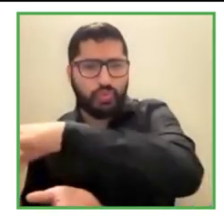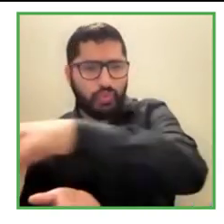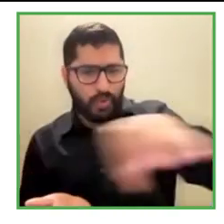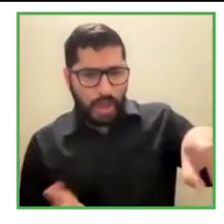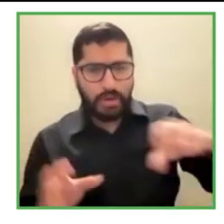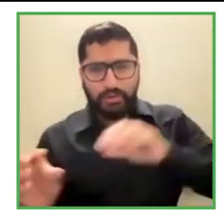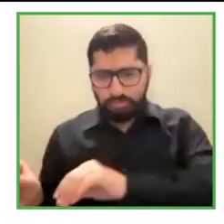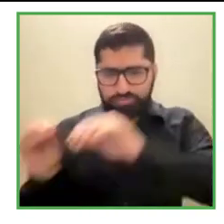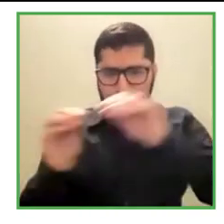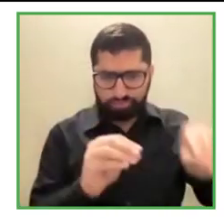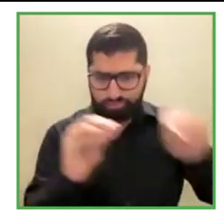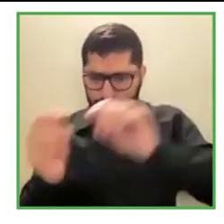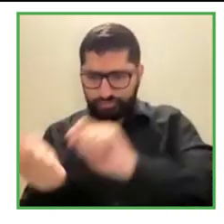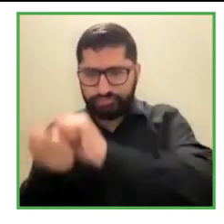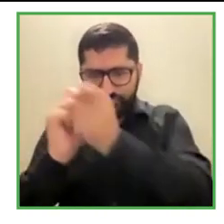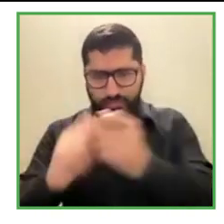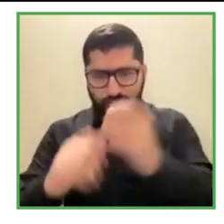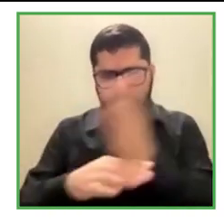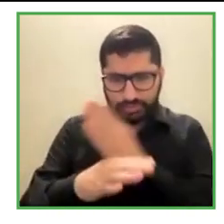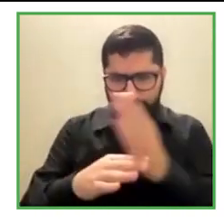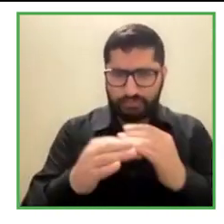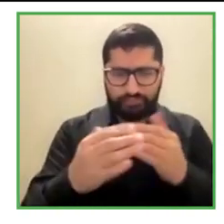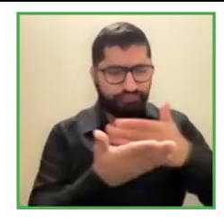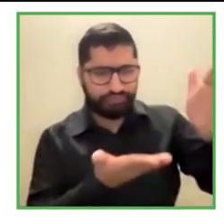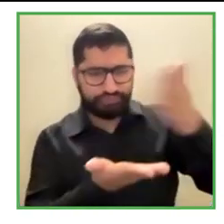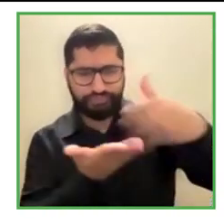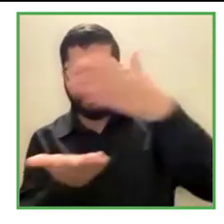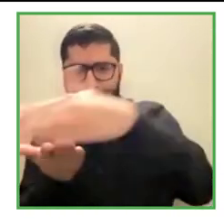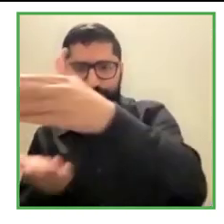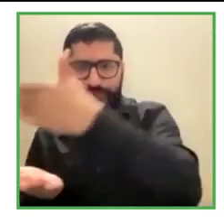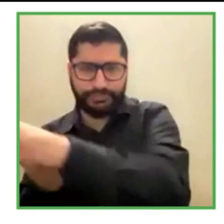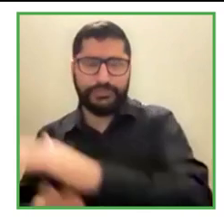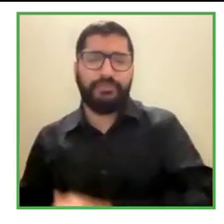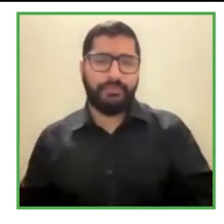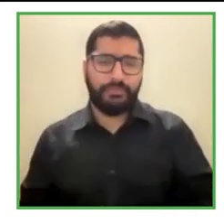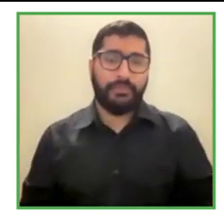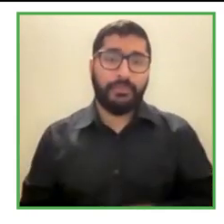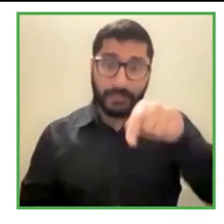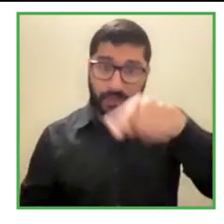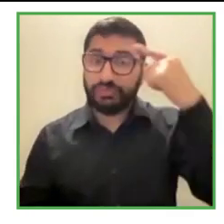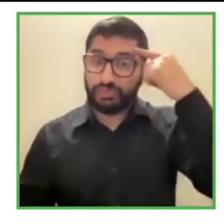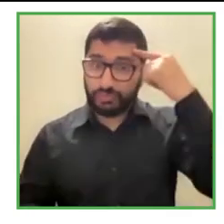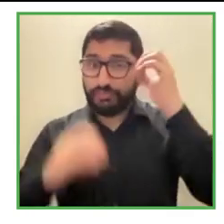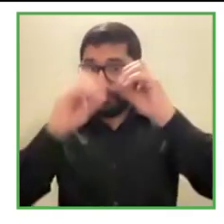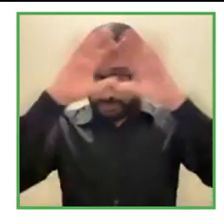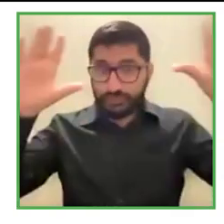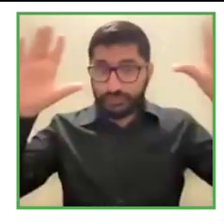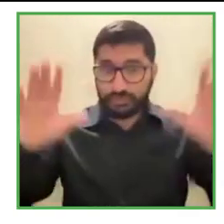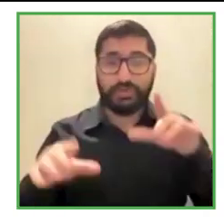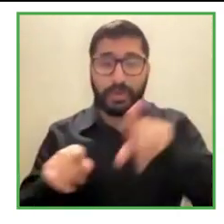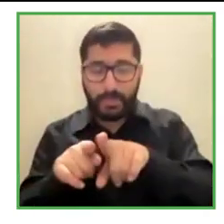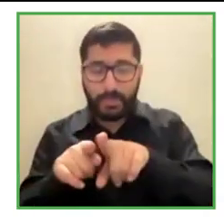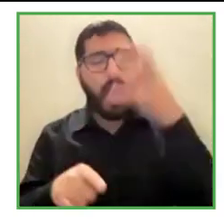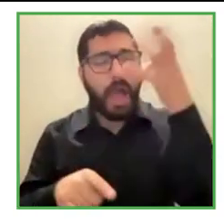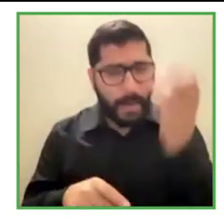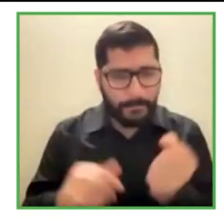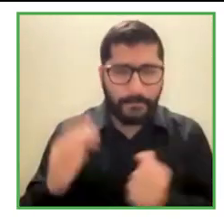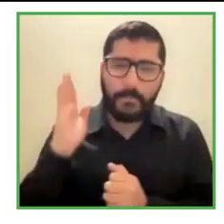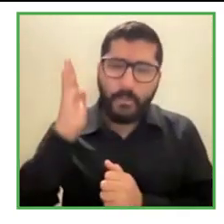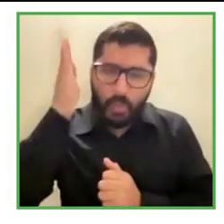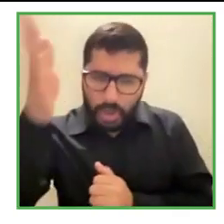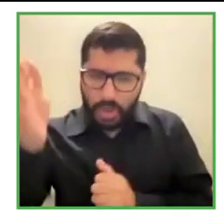hand, I believe there's a bright future because a lot of other industries have boomed. And therefore, actually, because